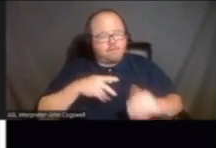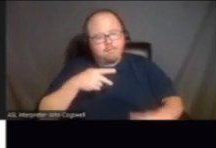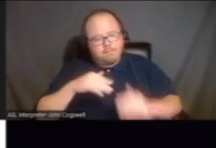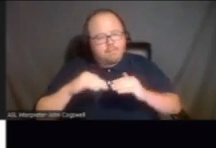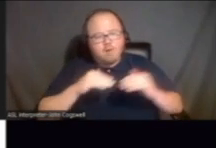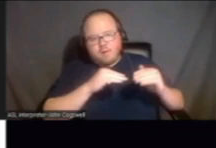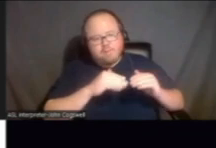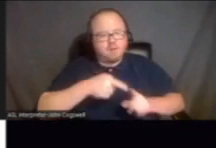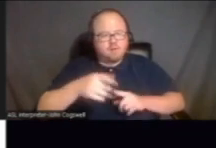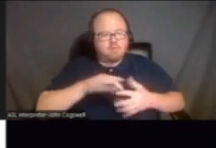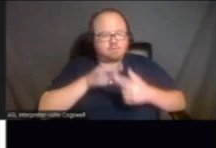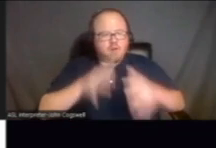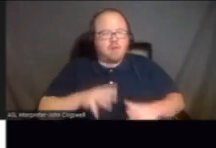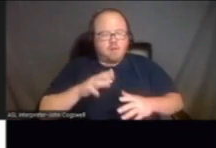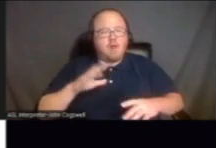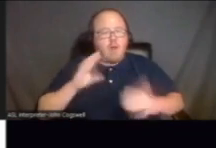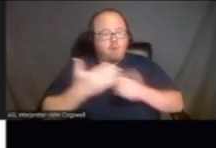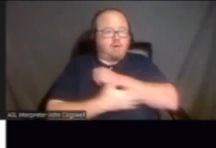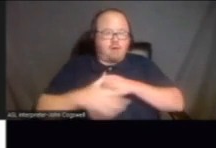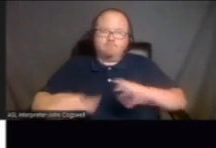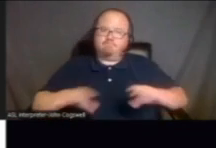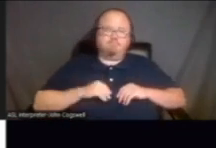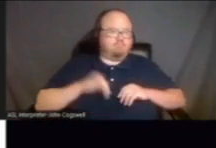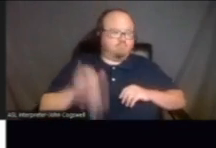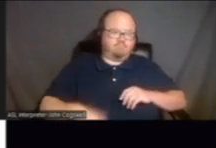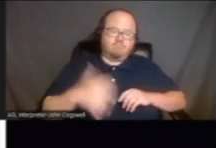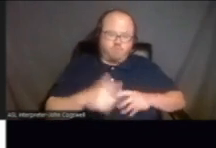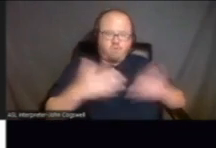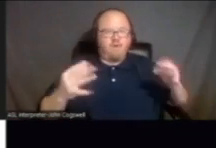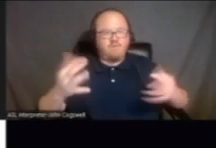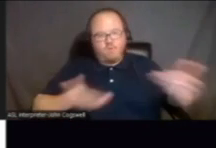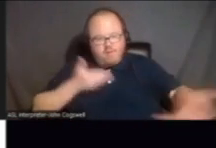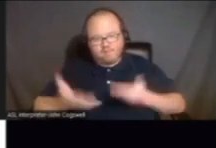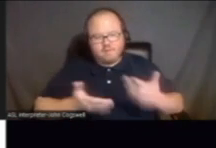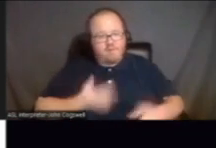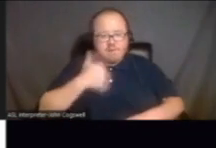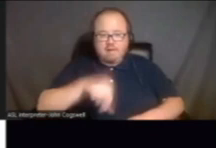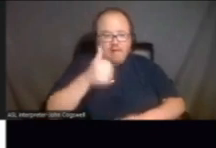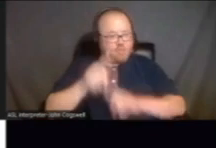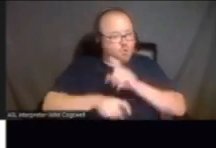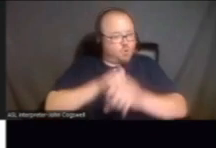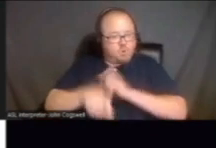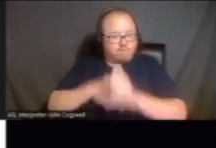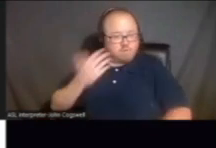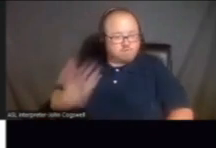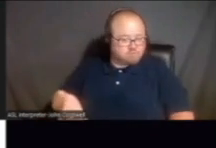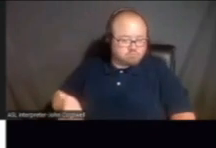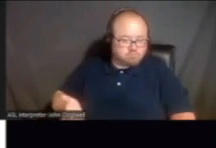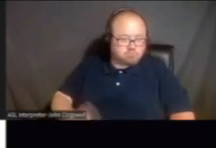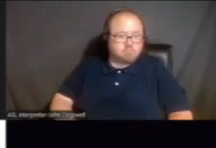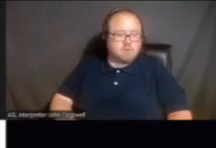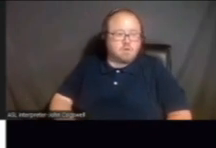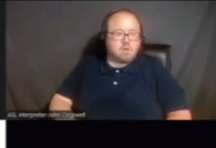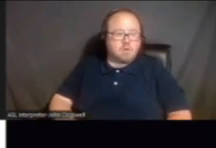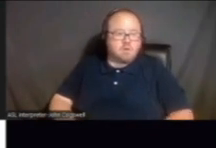the county has totally embraced that model. So I think you'll find a lot of welcome. Are there any other questions or? Yeah, Rosie,